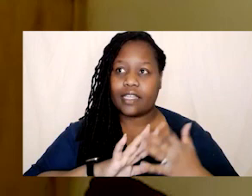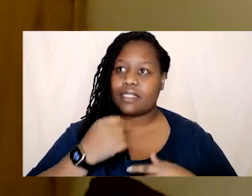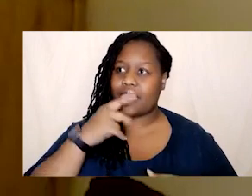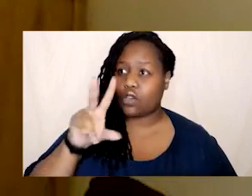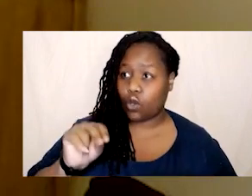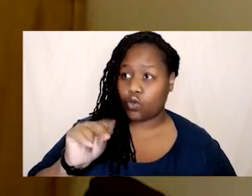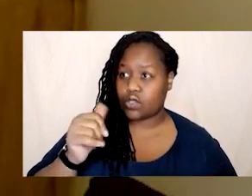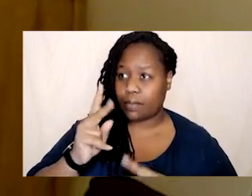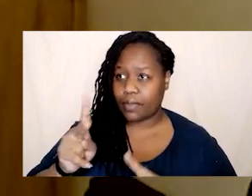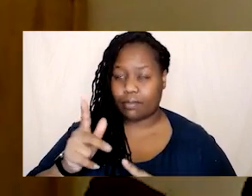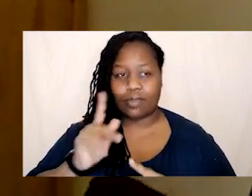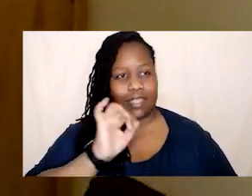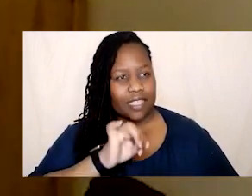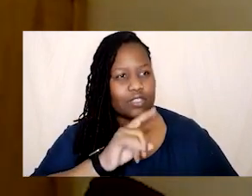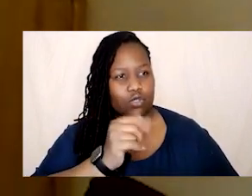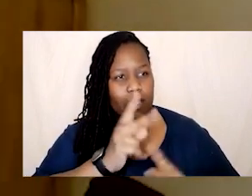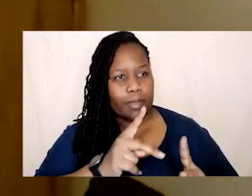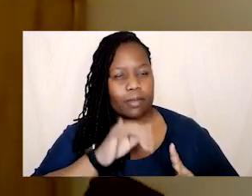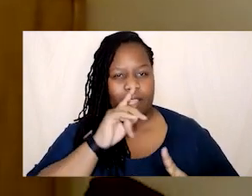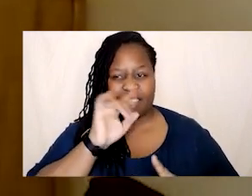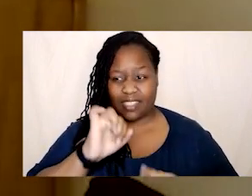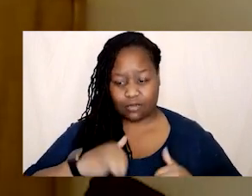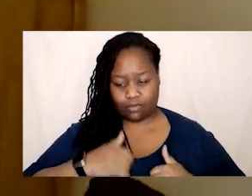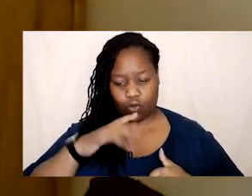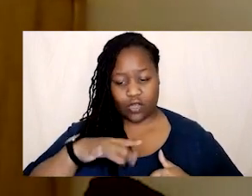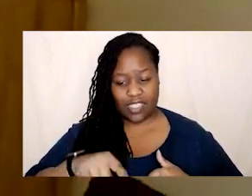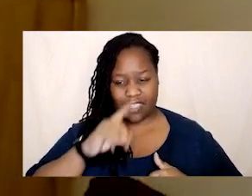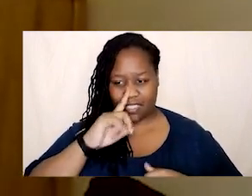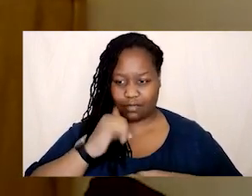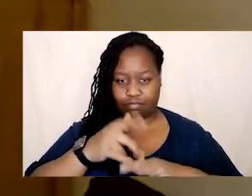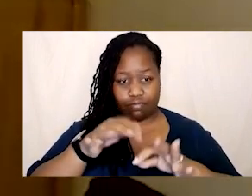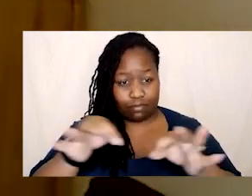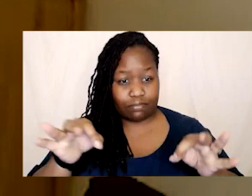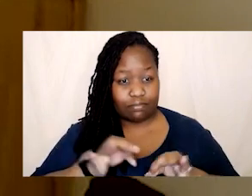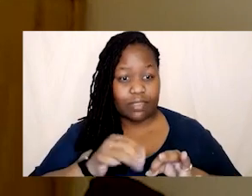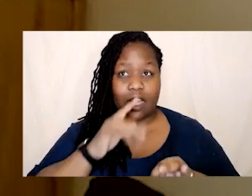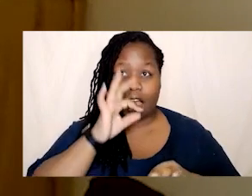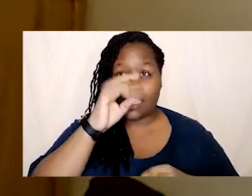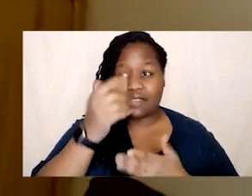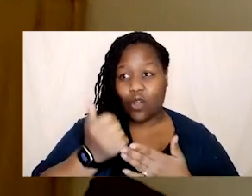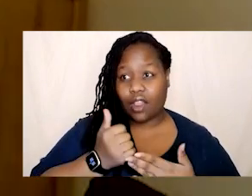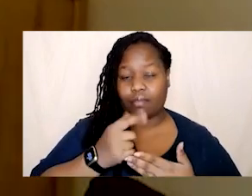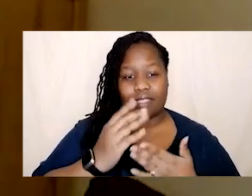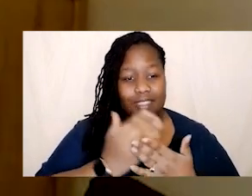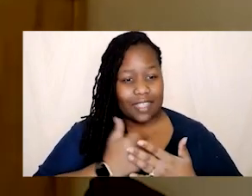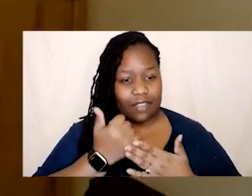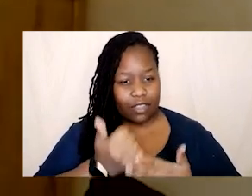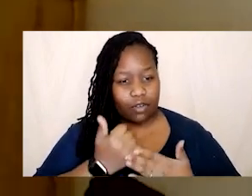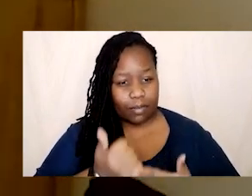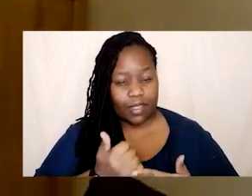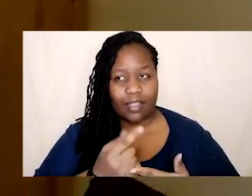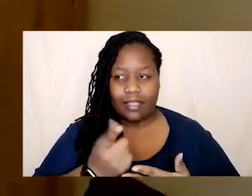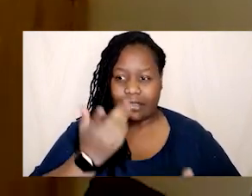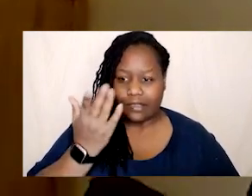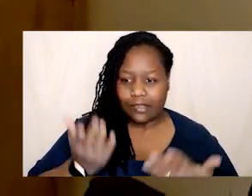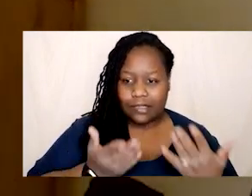and saying yes to yourself and your own needs it's setting boundaries it's asking for help it's saving for therapy that one's important it's weighing